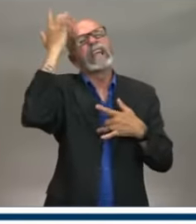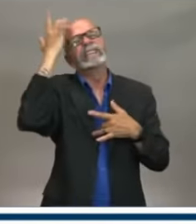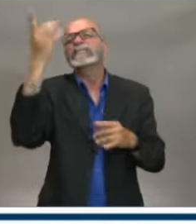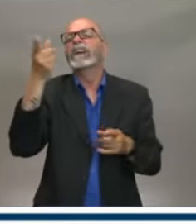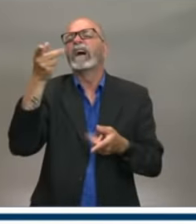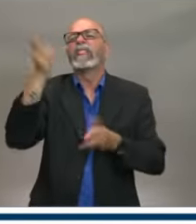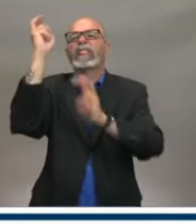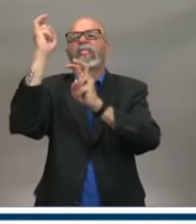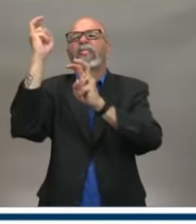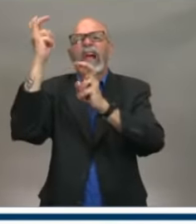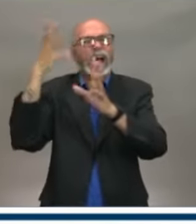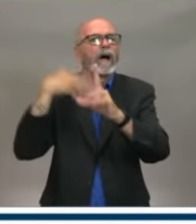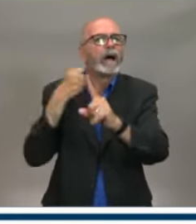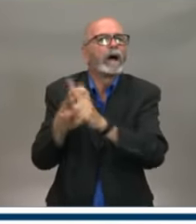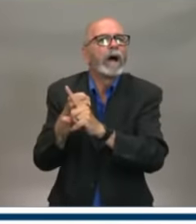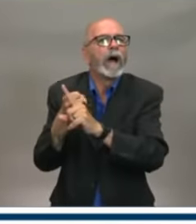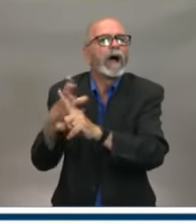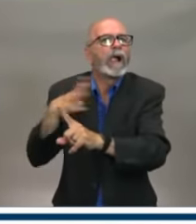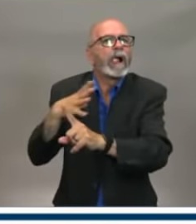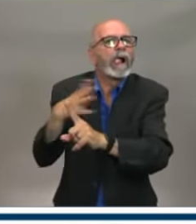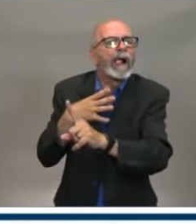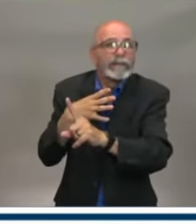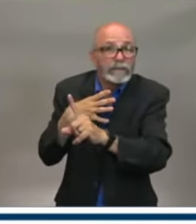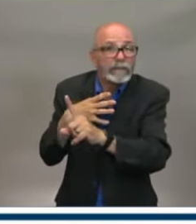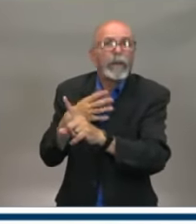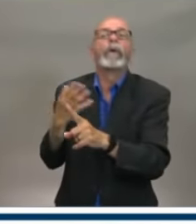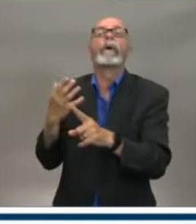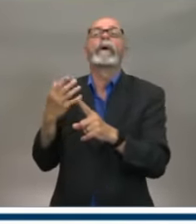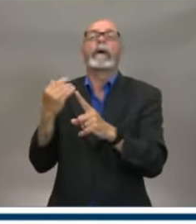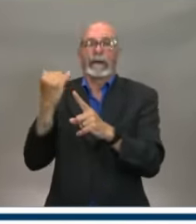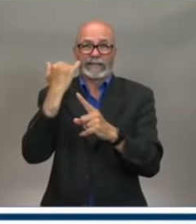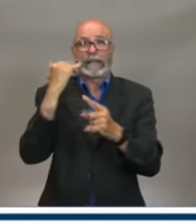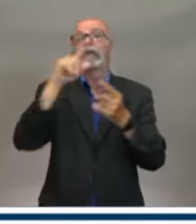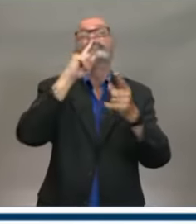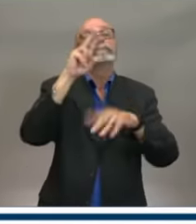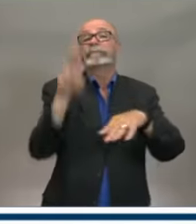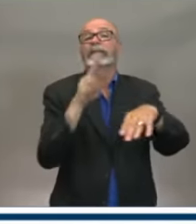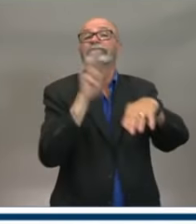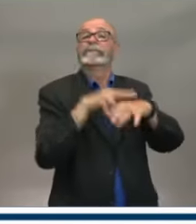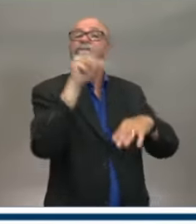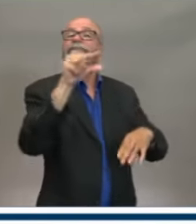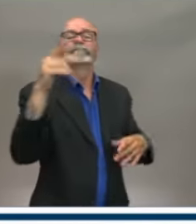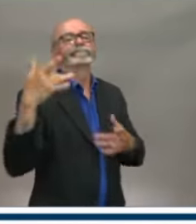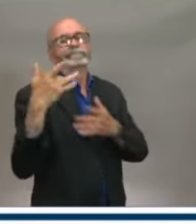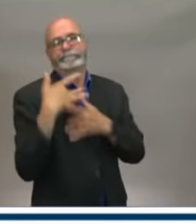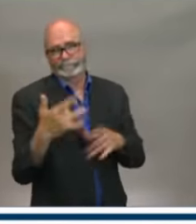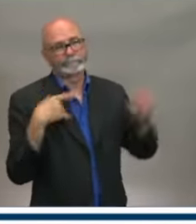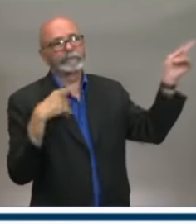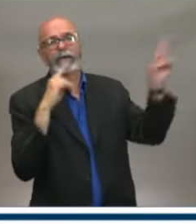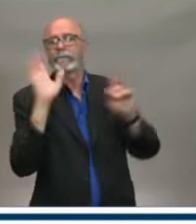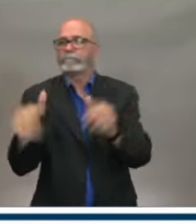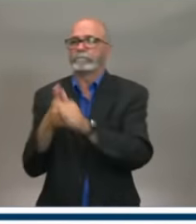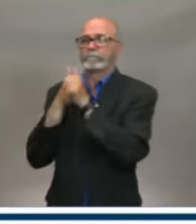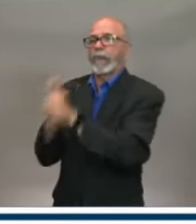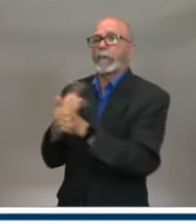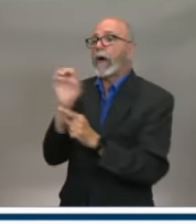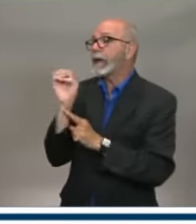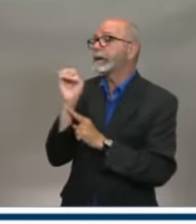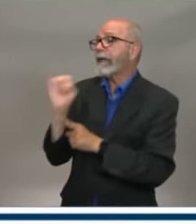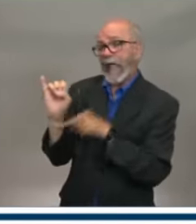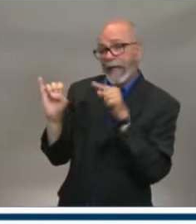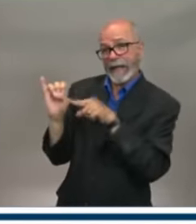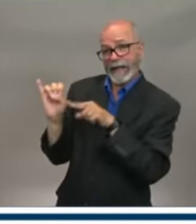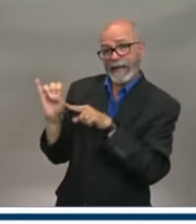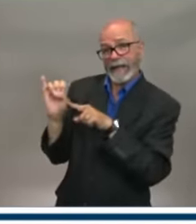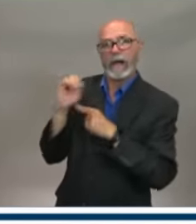have said, and what I'll continue to say, that I believe the national government can, through its unemployment insurance program, ensure that if someone needs to be tested for